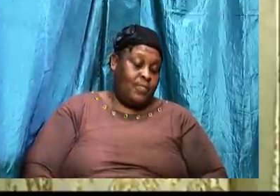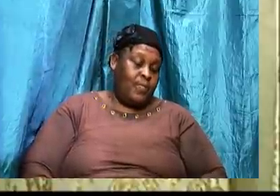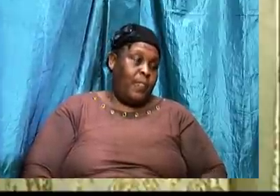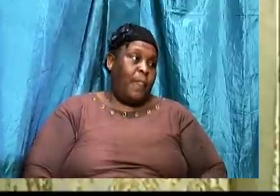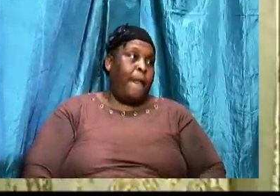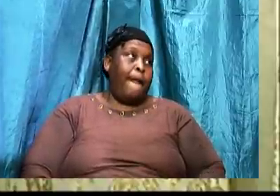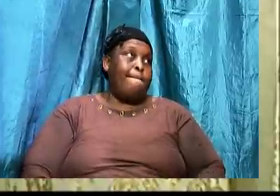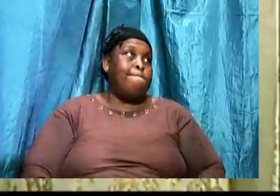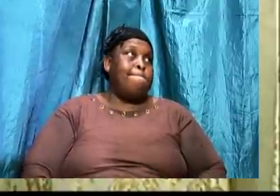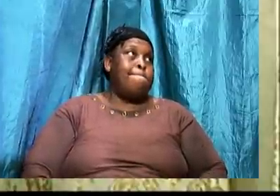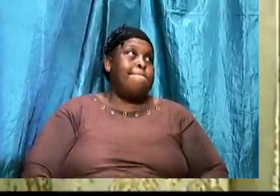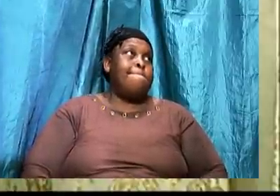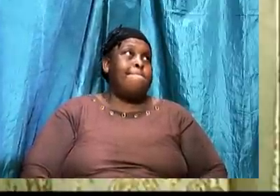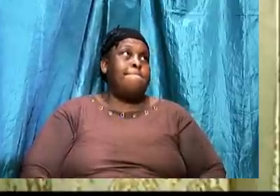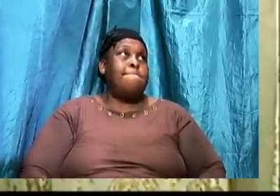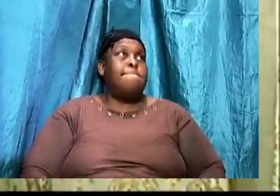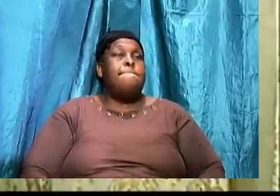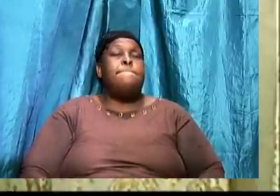So I.